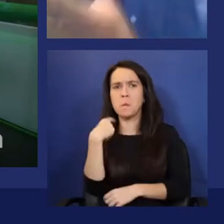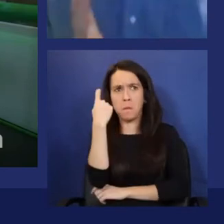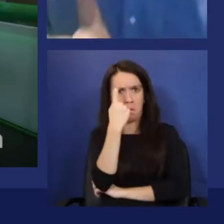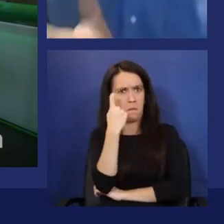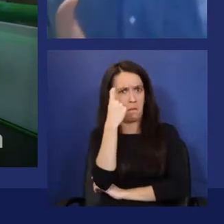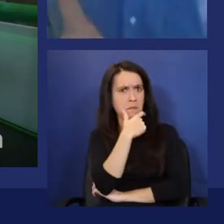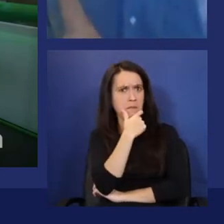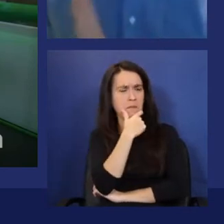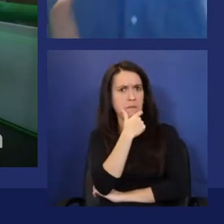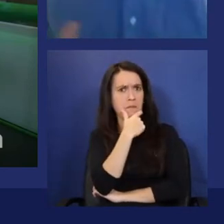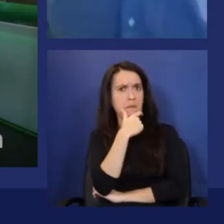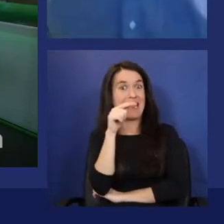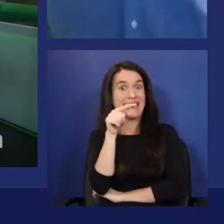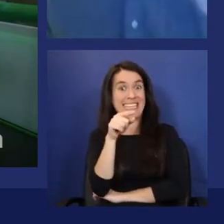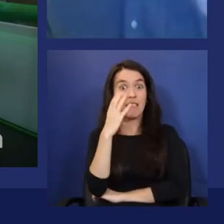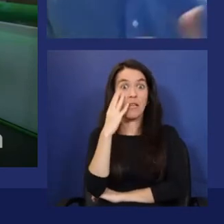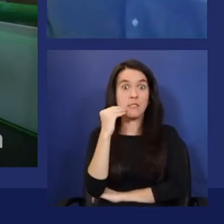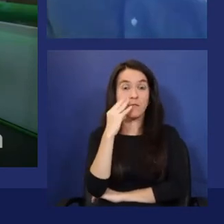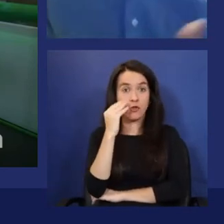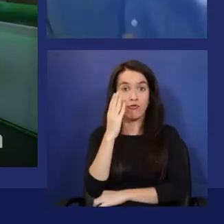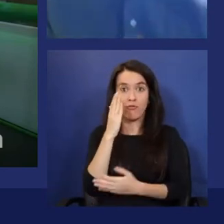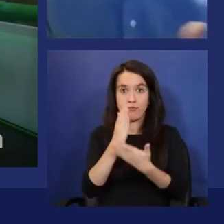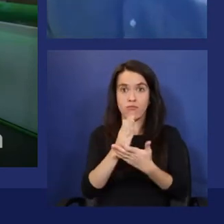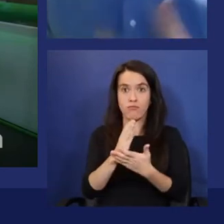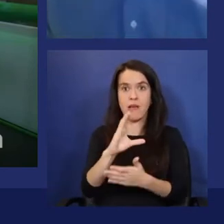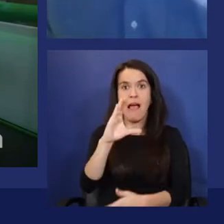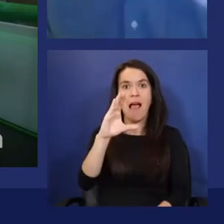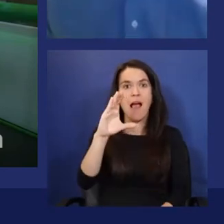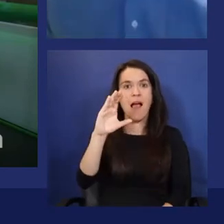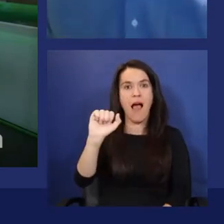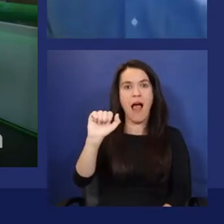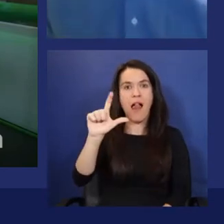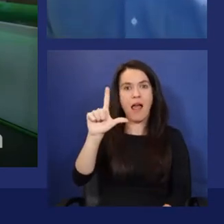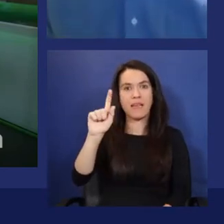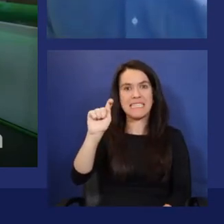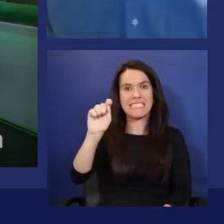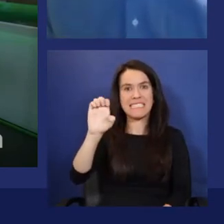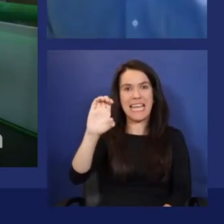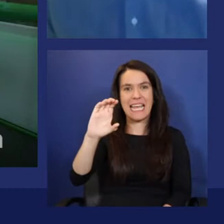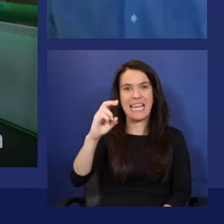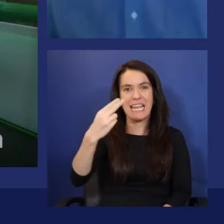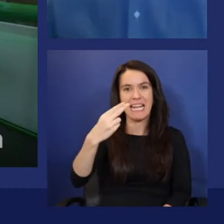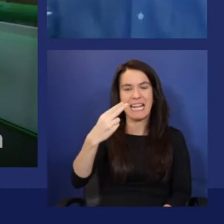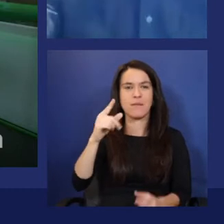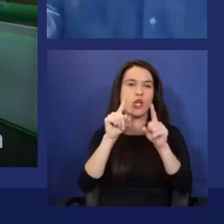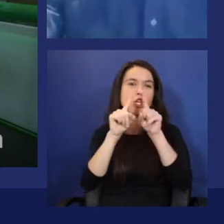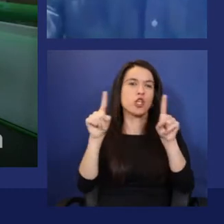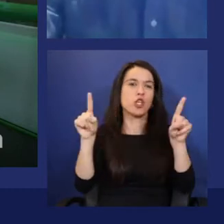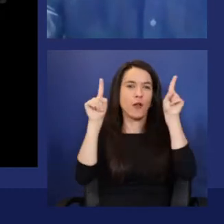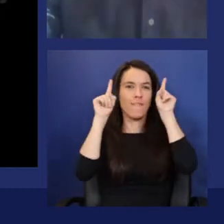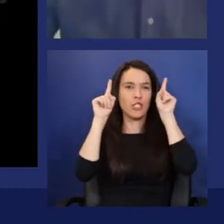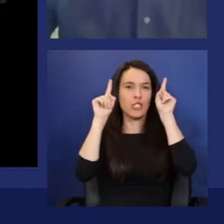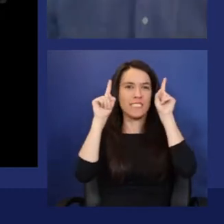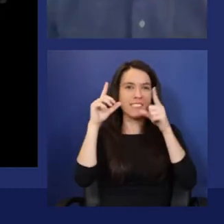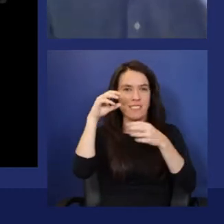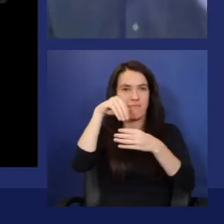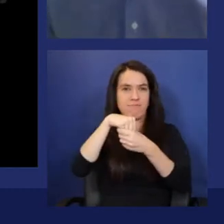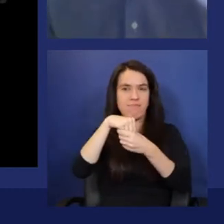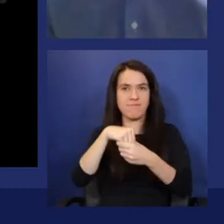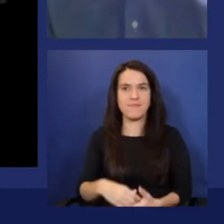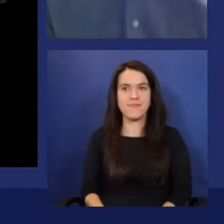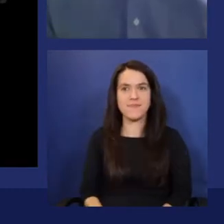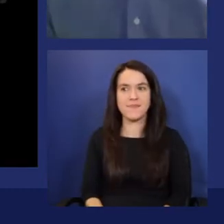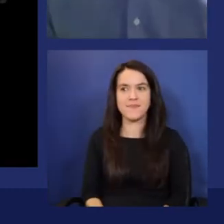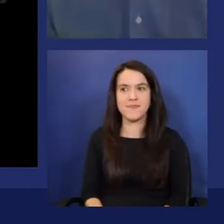an experience done by Caltech. Yes, that's exactly the University of Sheldon Cooper. All right,